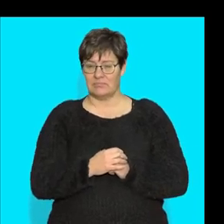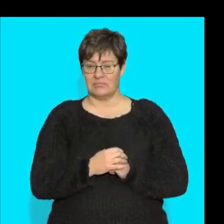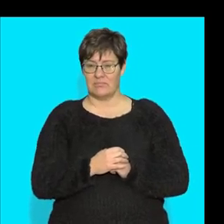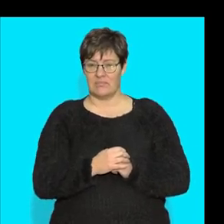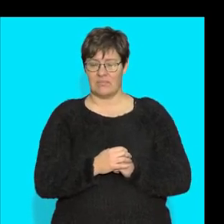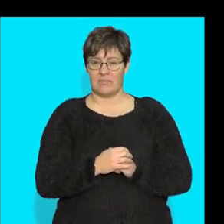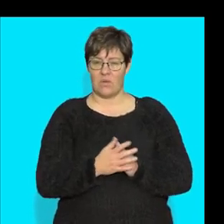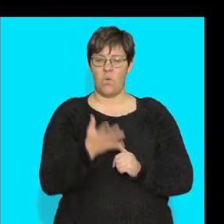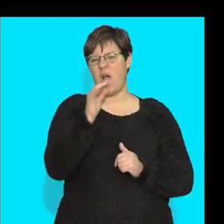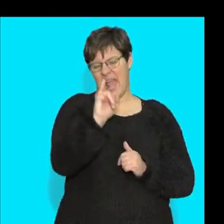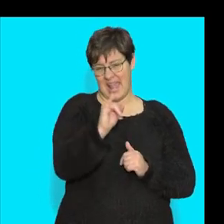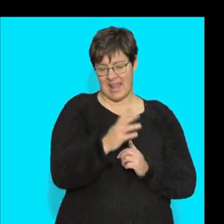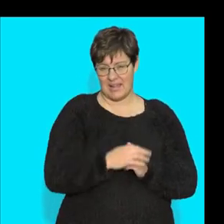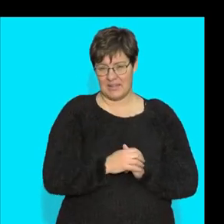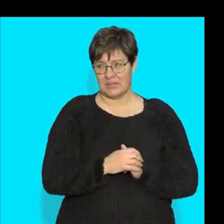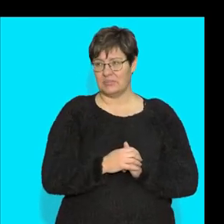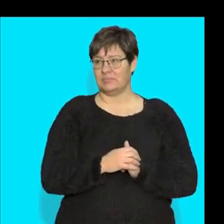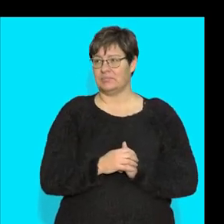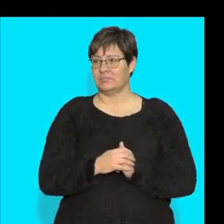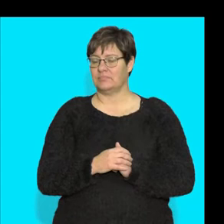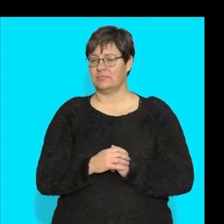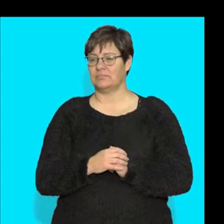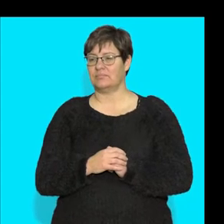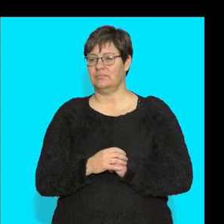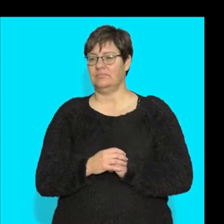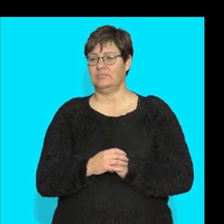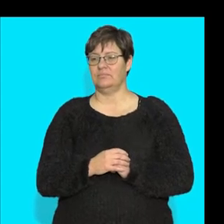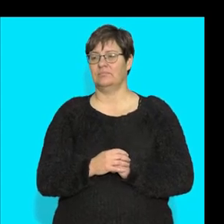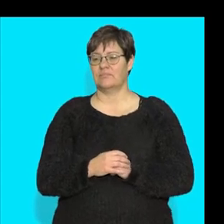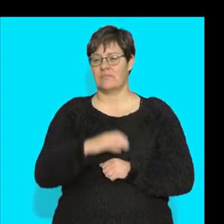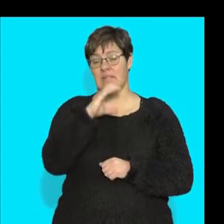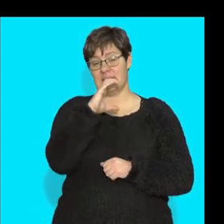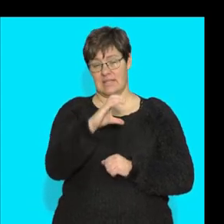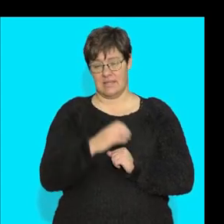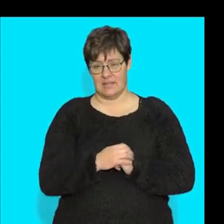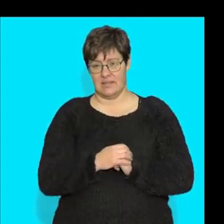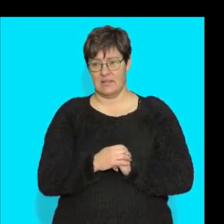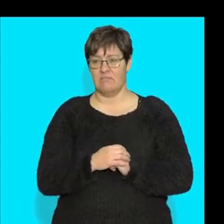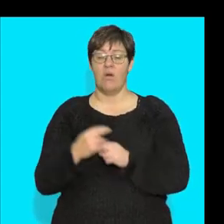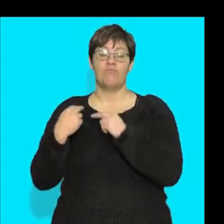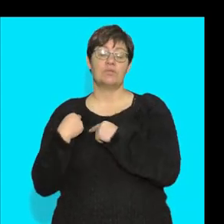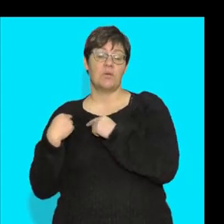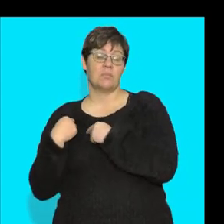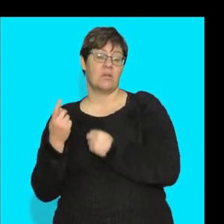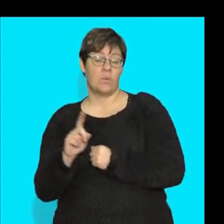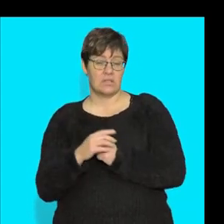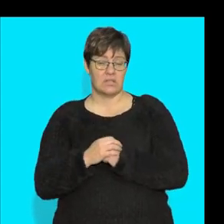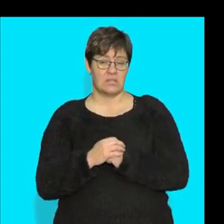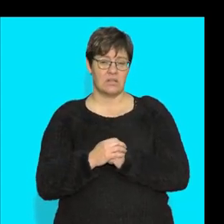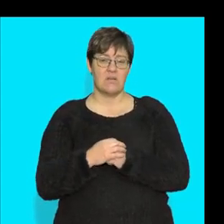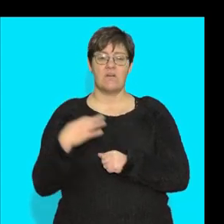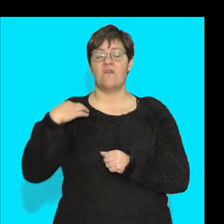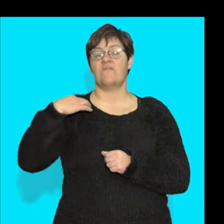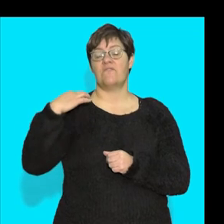I okay number C is responsible for voluntary